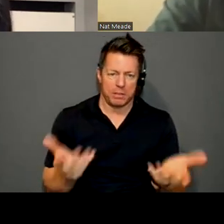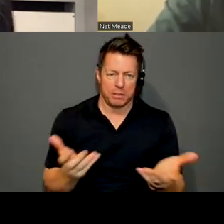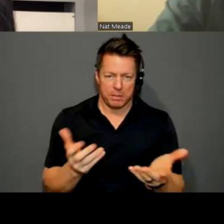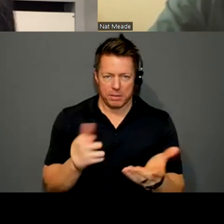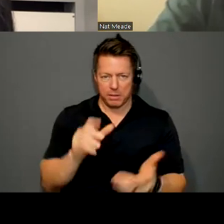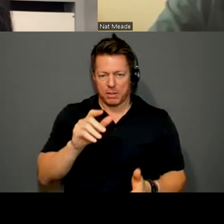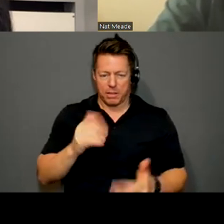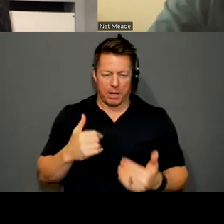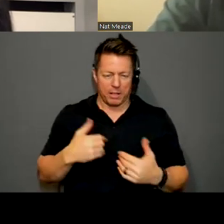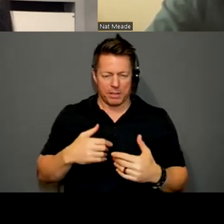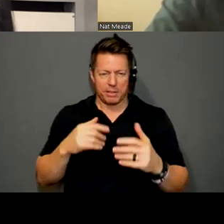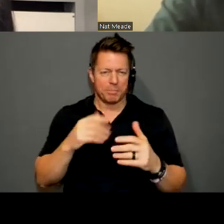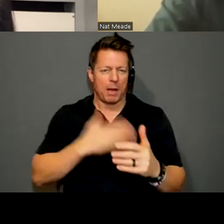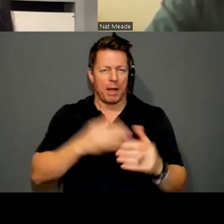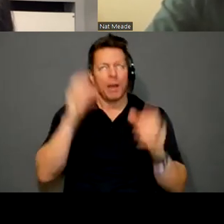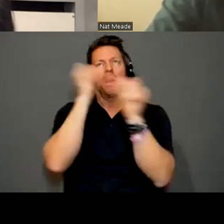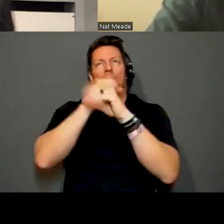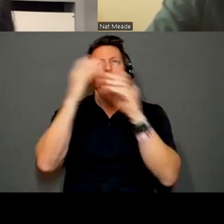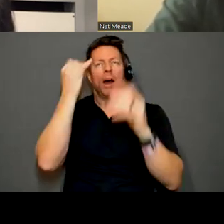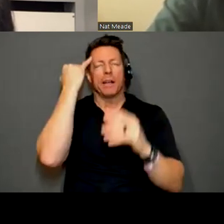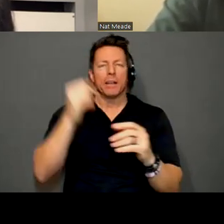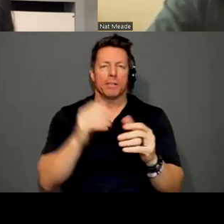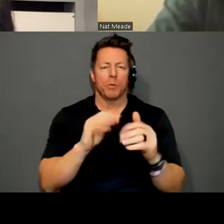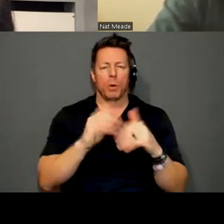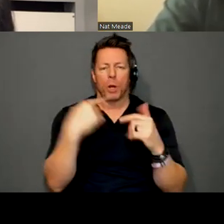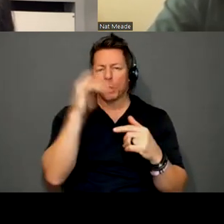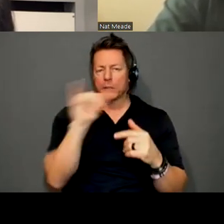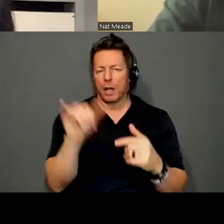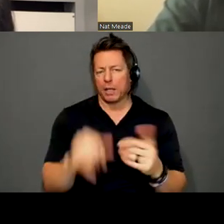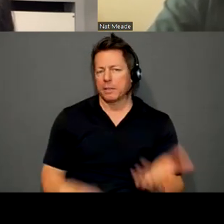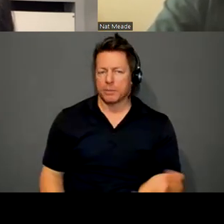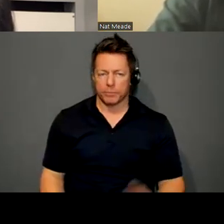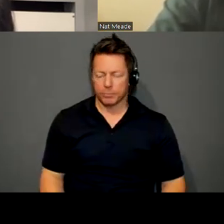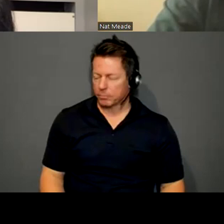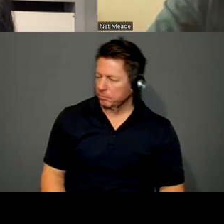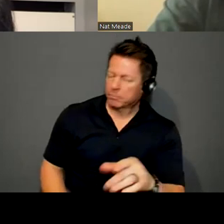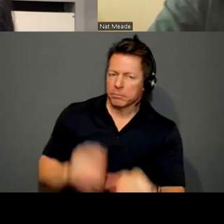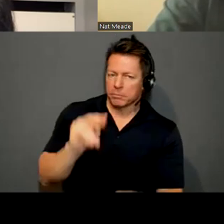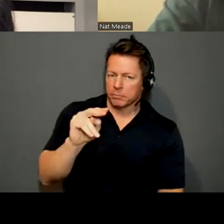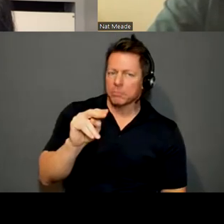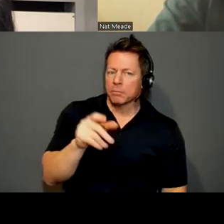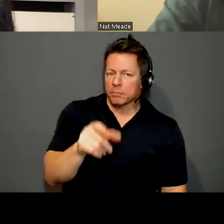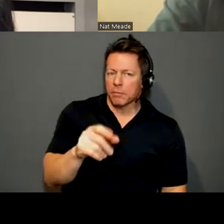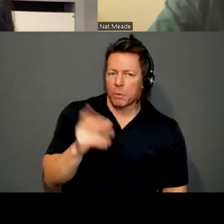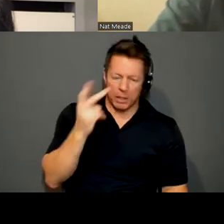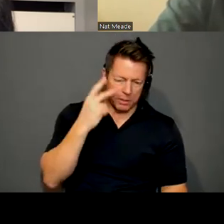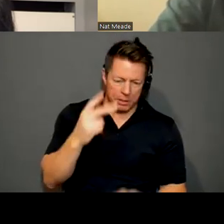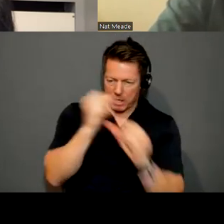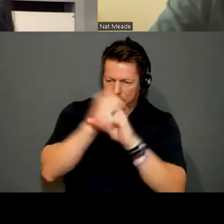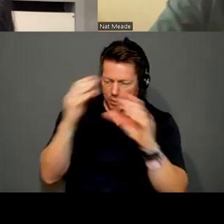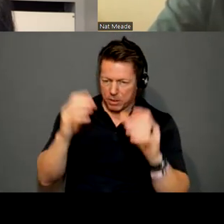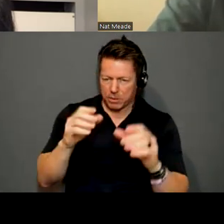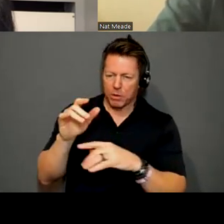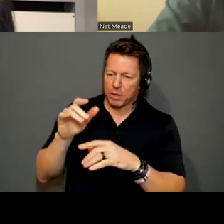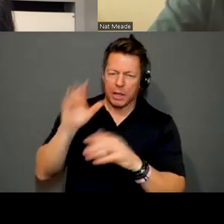or of an idea. Uh, you kind of look like, um, when I see that images, reproductions, whatever, flat images,